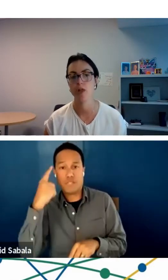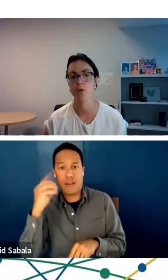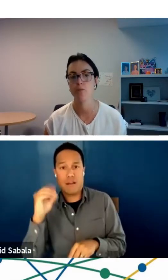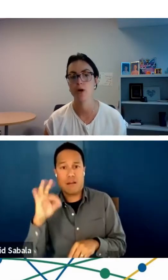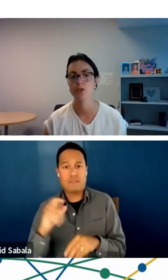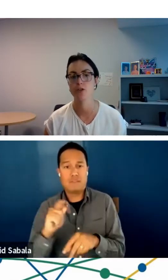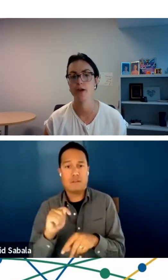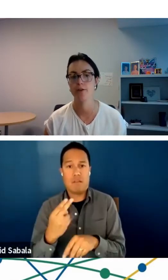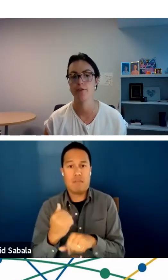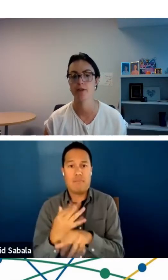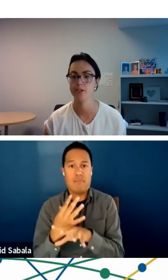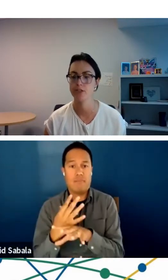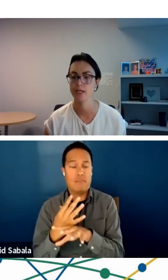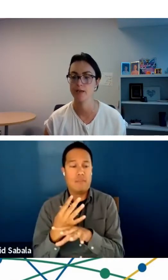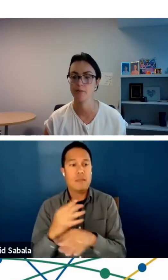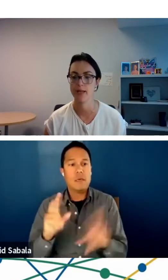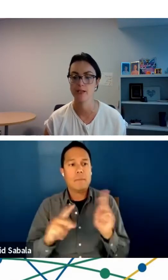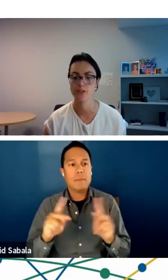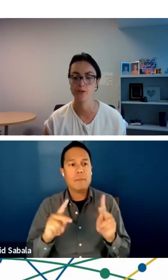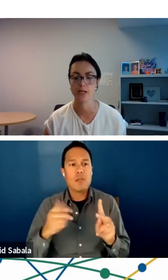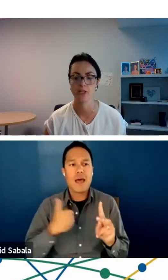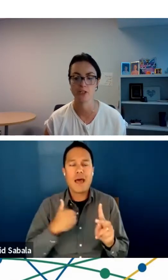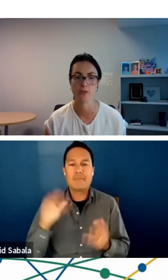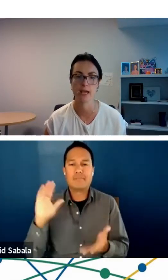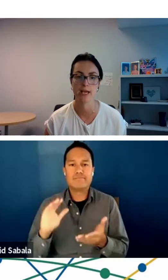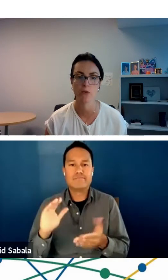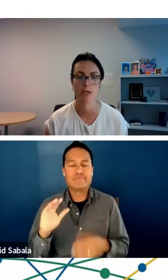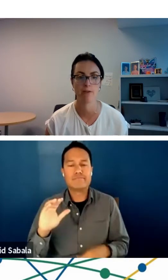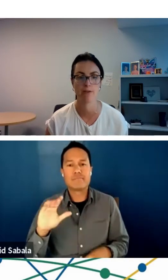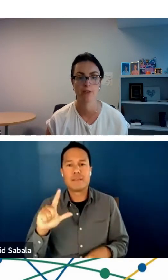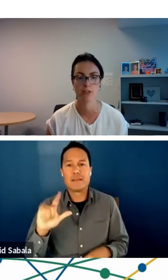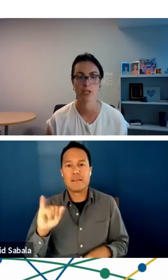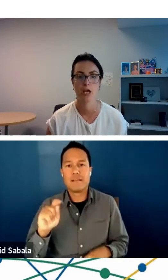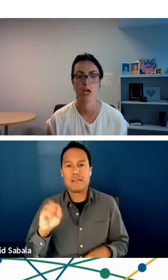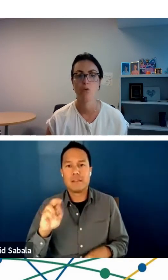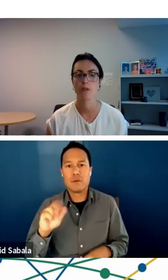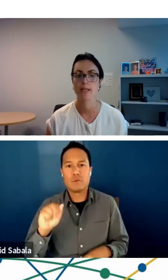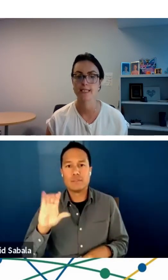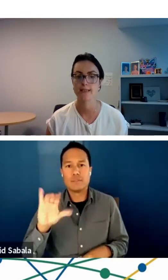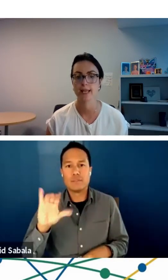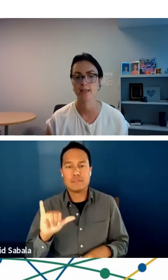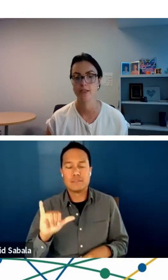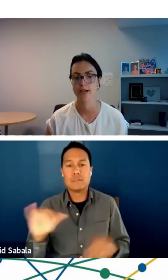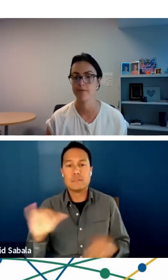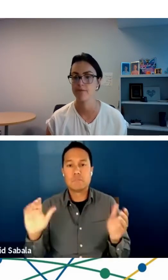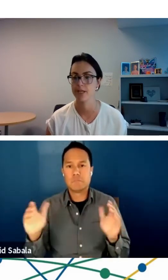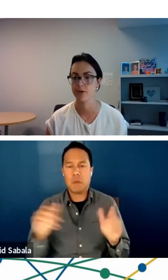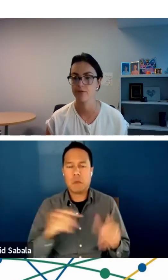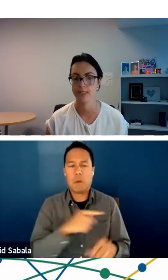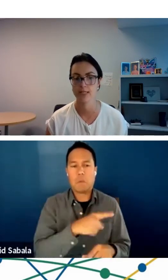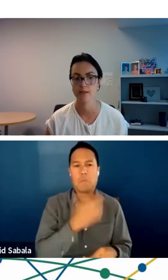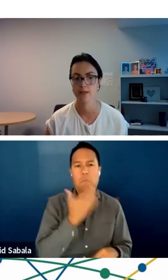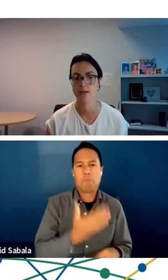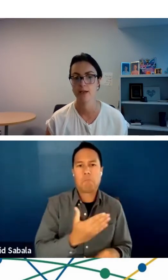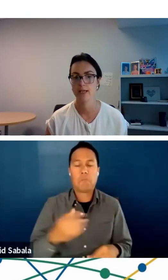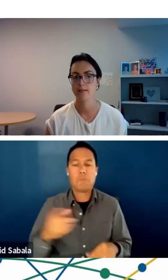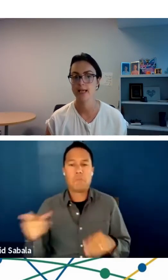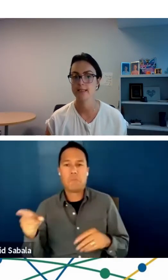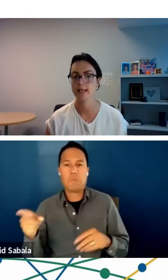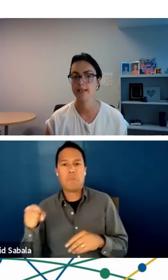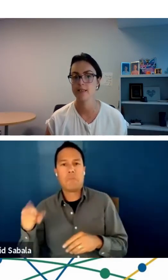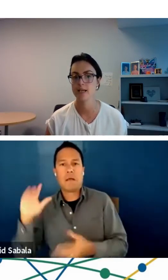patients with low and marginal health literacy compared to patients with adequate health literacy were less likely to have a video visit,